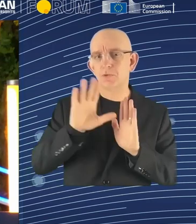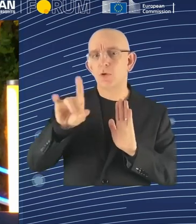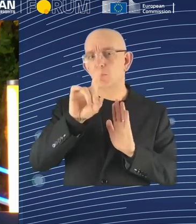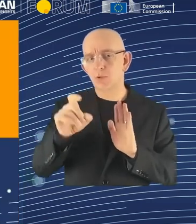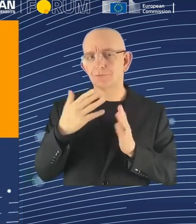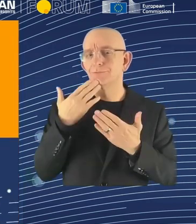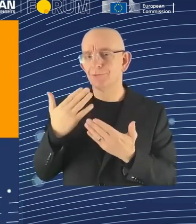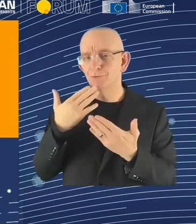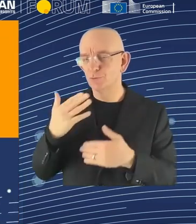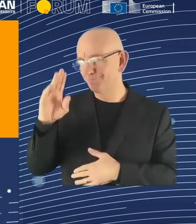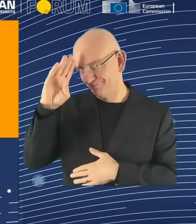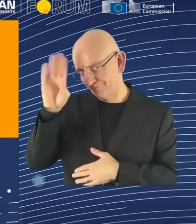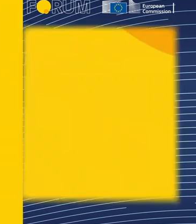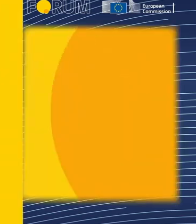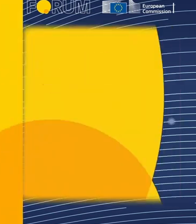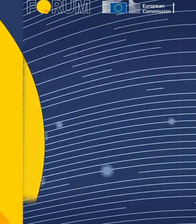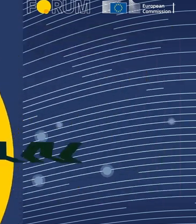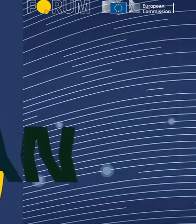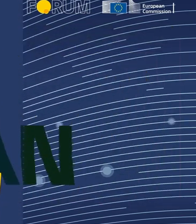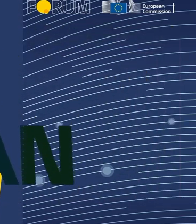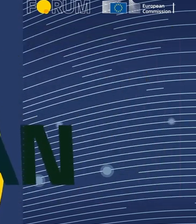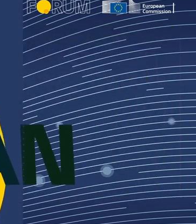Thank you